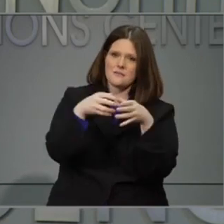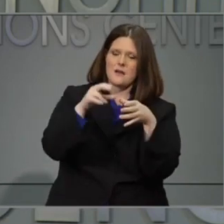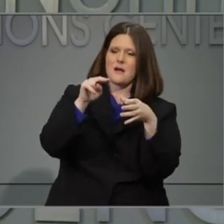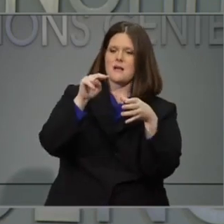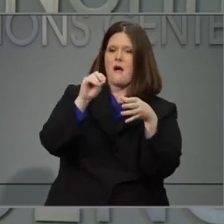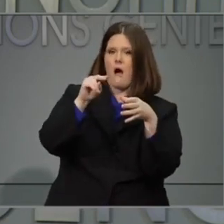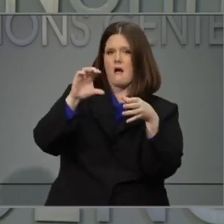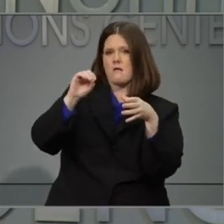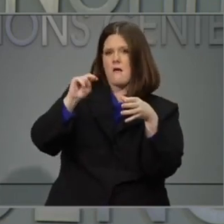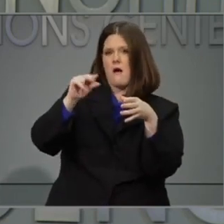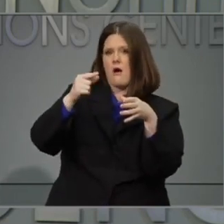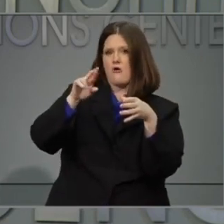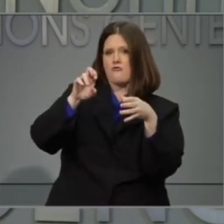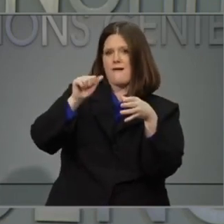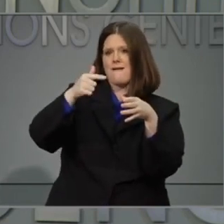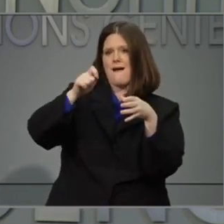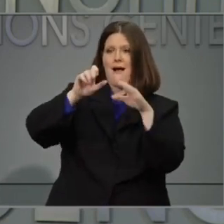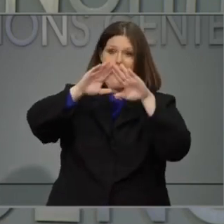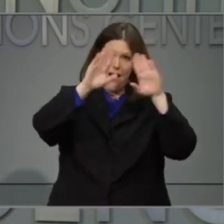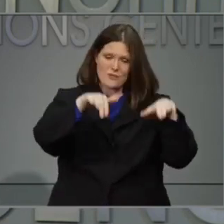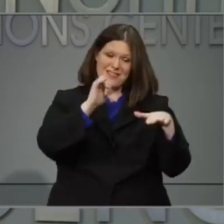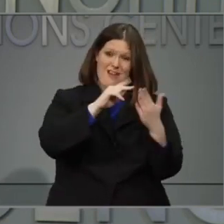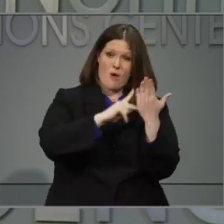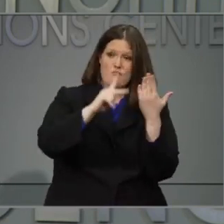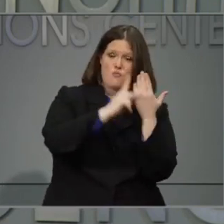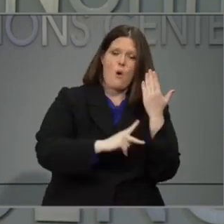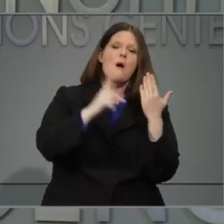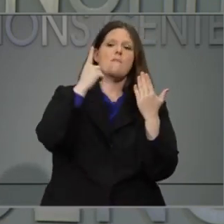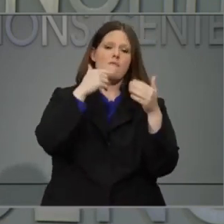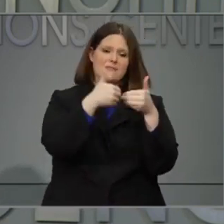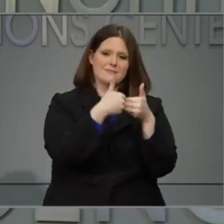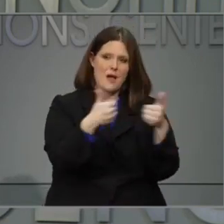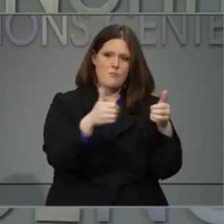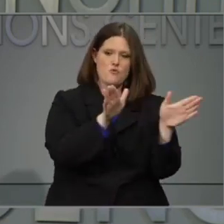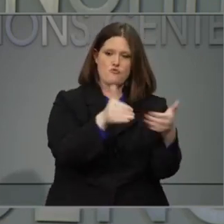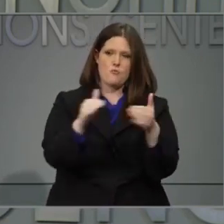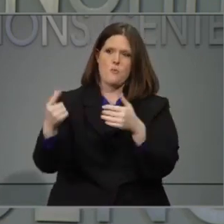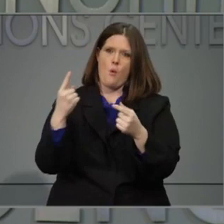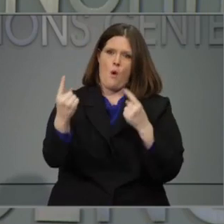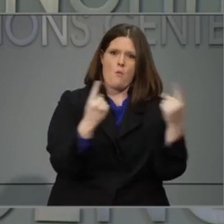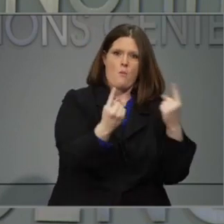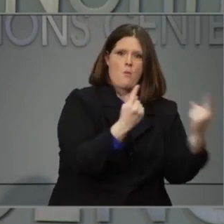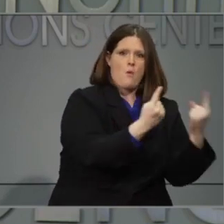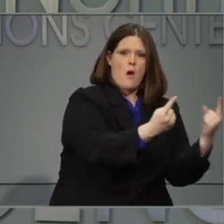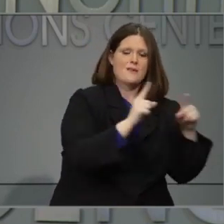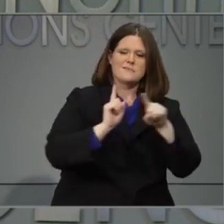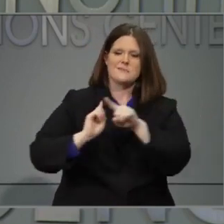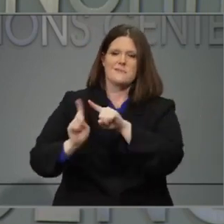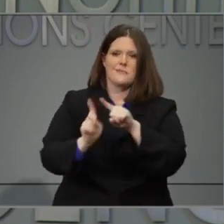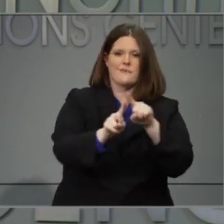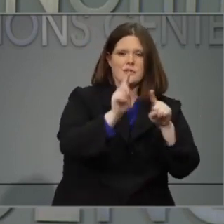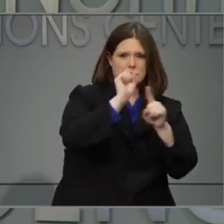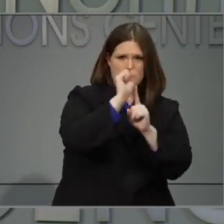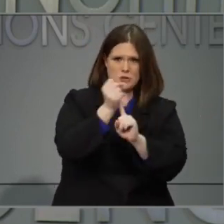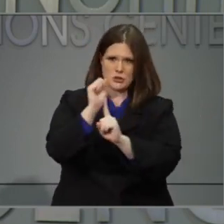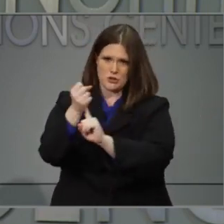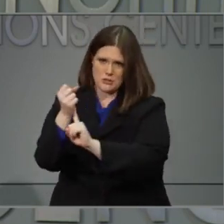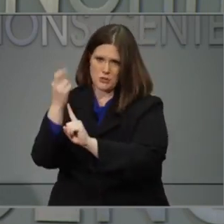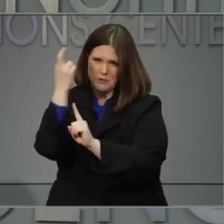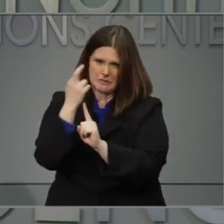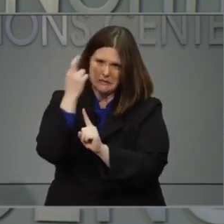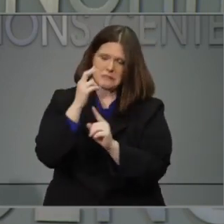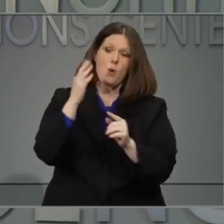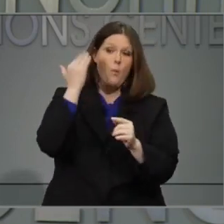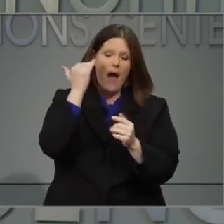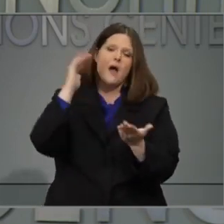provide rooms for a variety of people in different situations who need individual housing to help slow the spread of the virus.